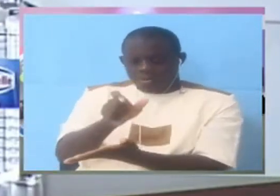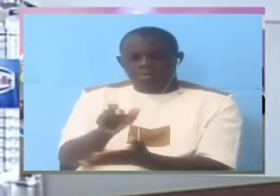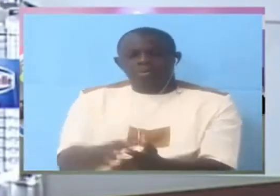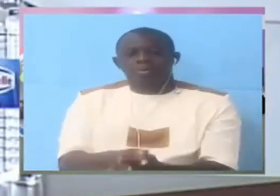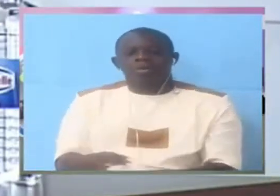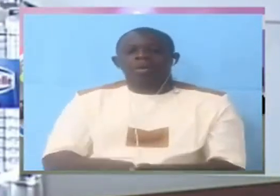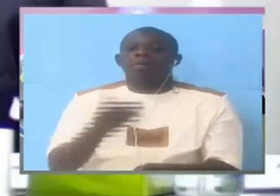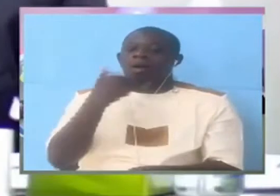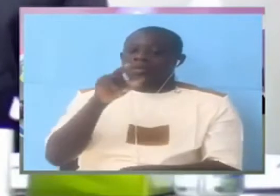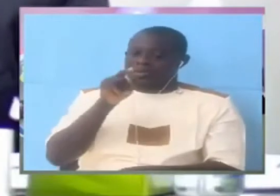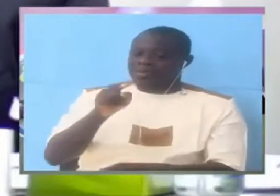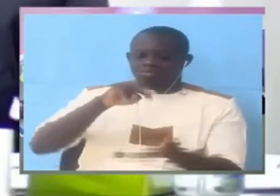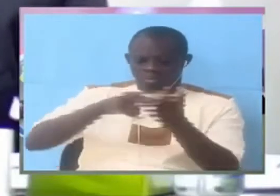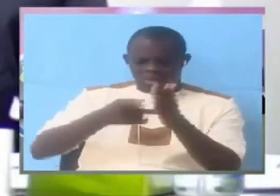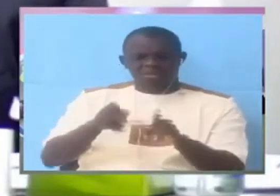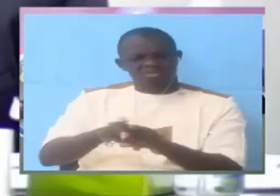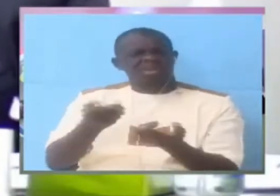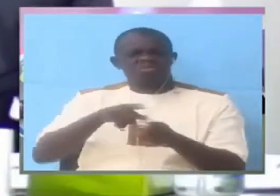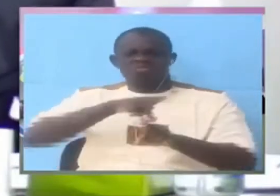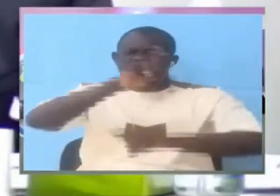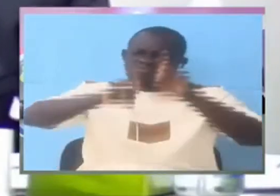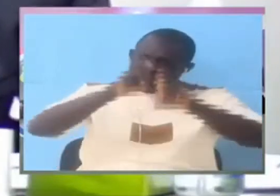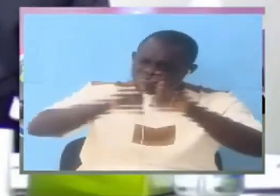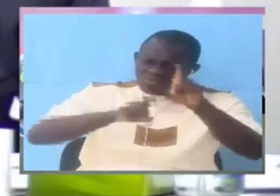would in that amount to interrogation